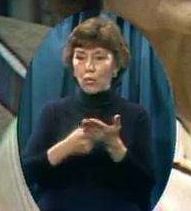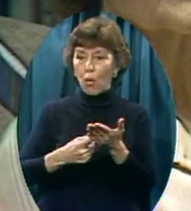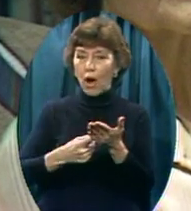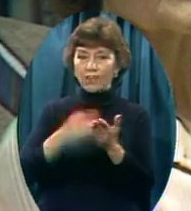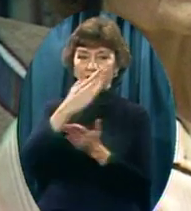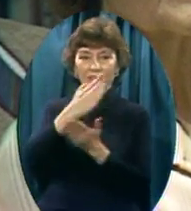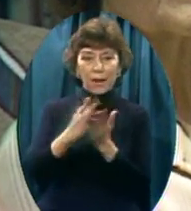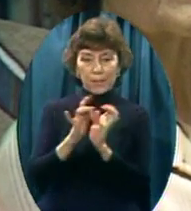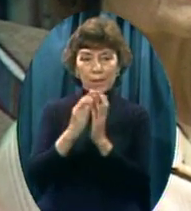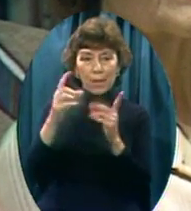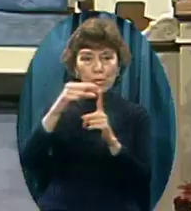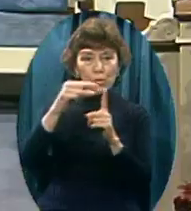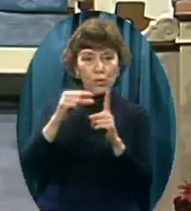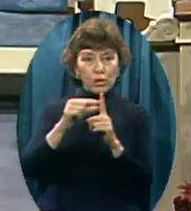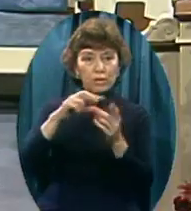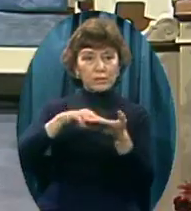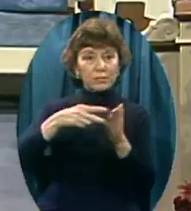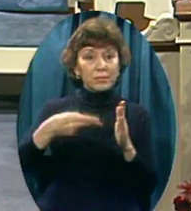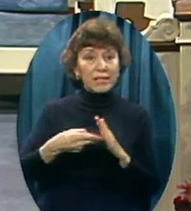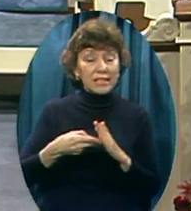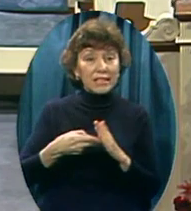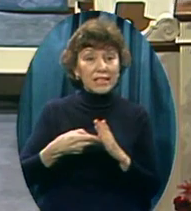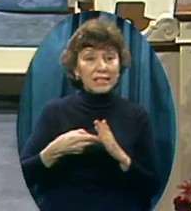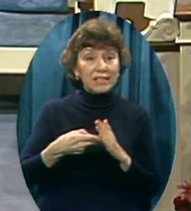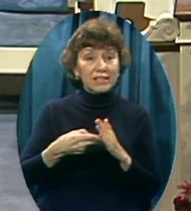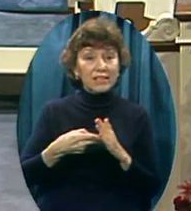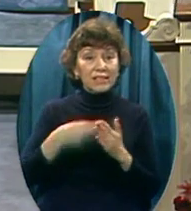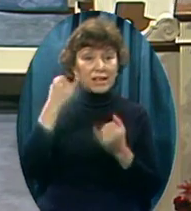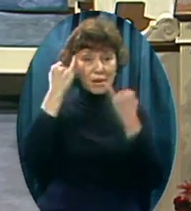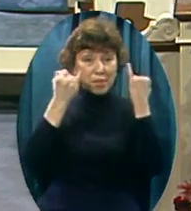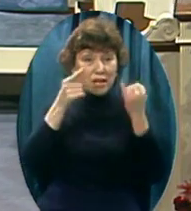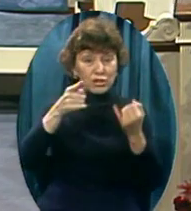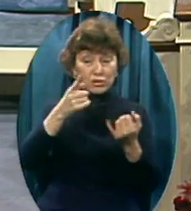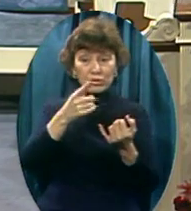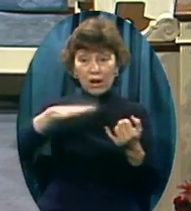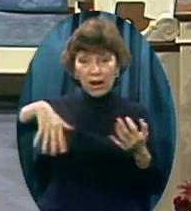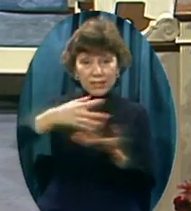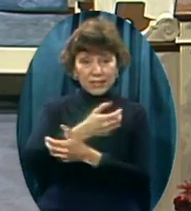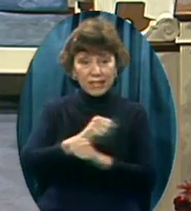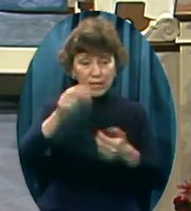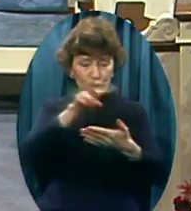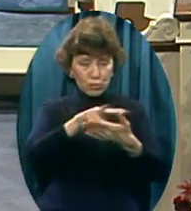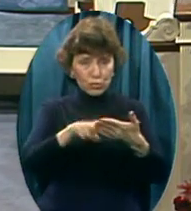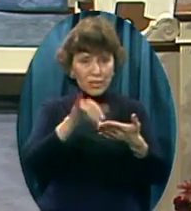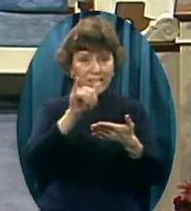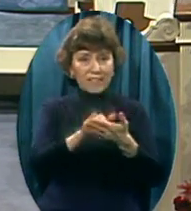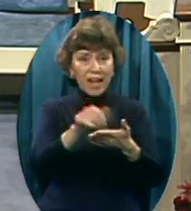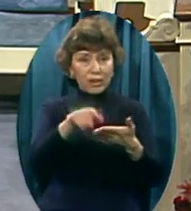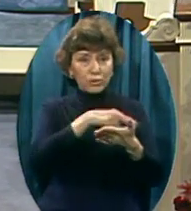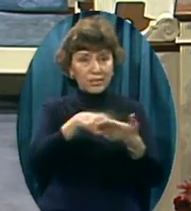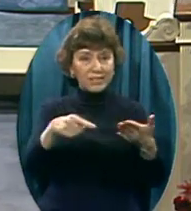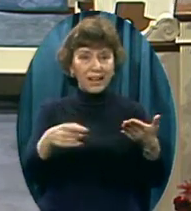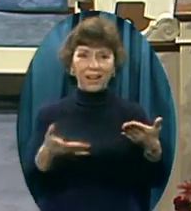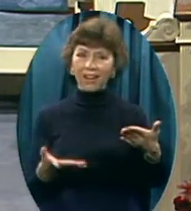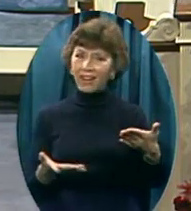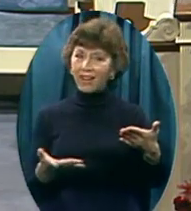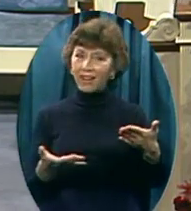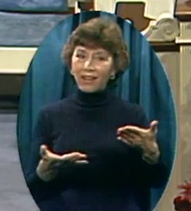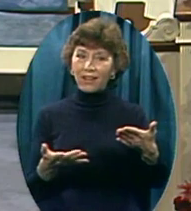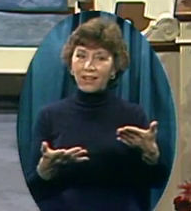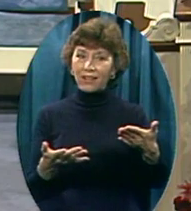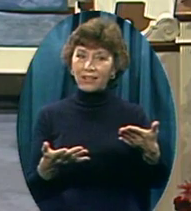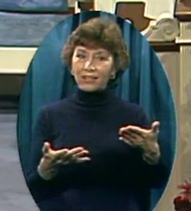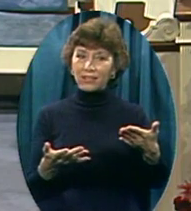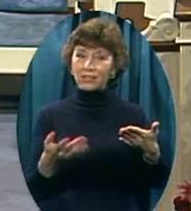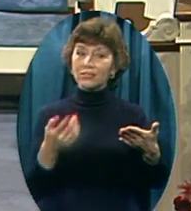was converted 32 years ago 32 years ago January 20, 1952 I did not know A verse of scripture By